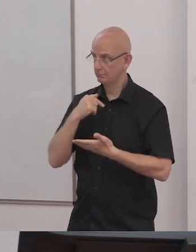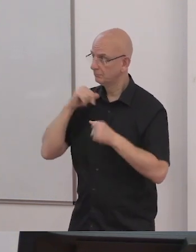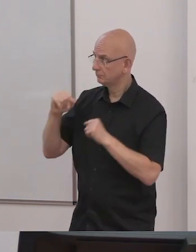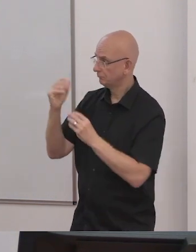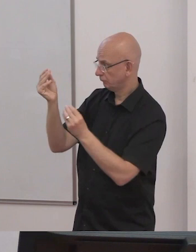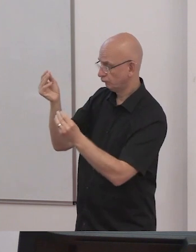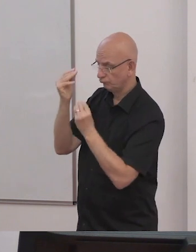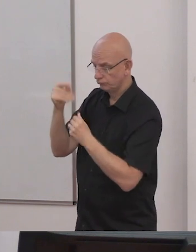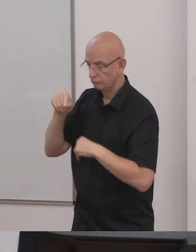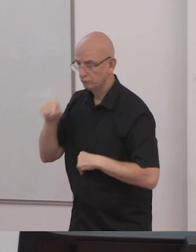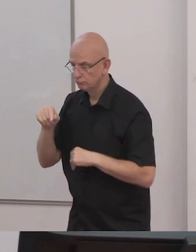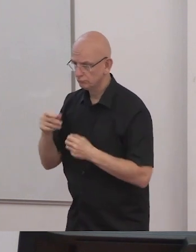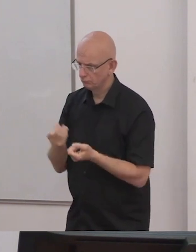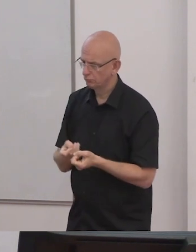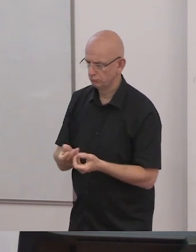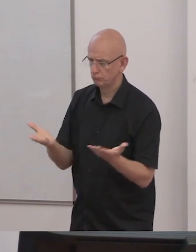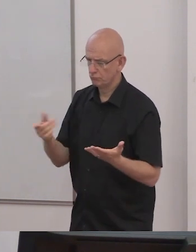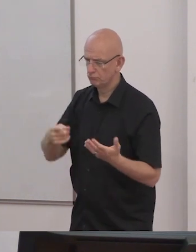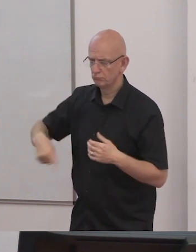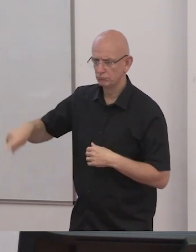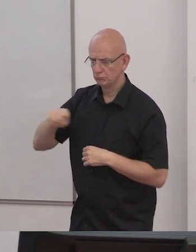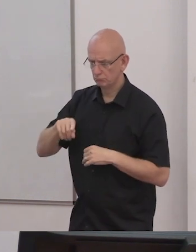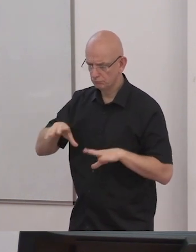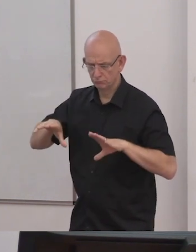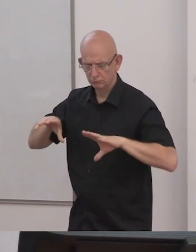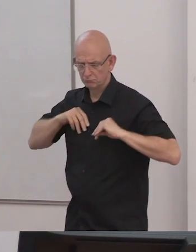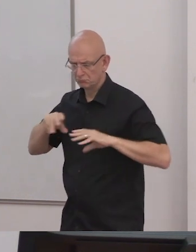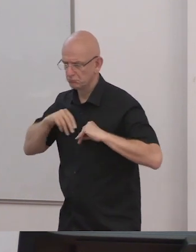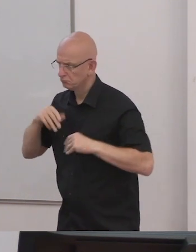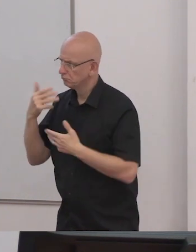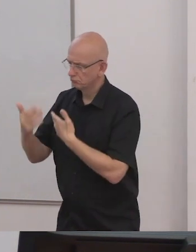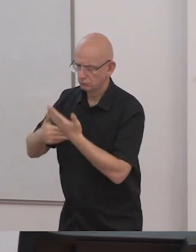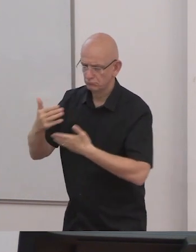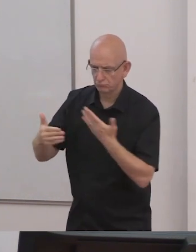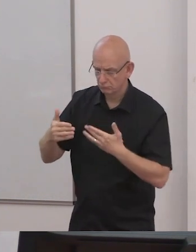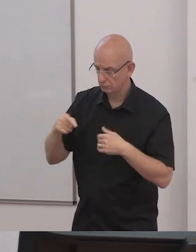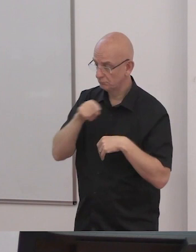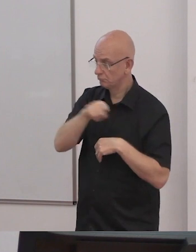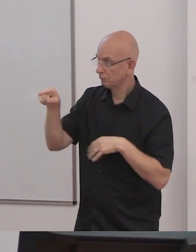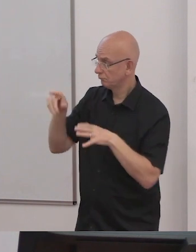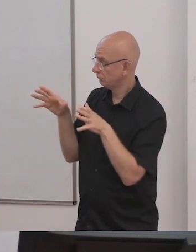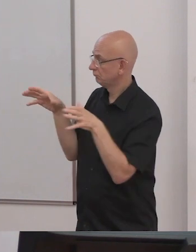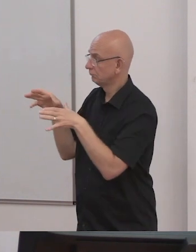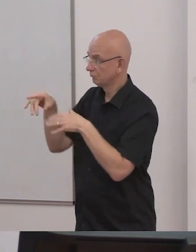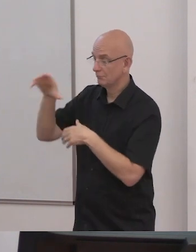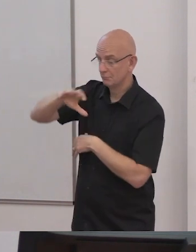states parties have accepted inclusive education as they ratify the convention on the rights